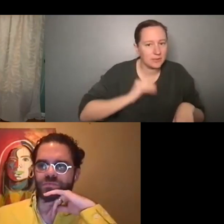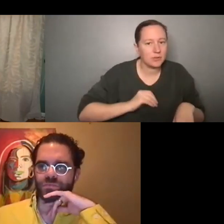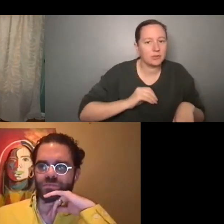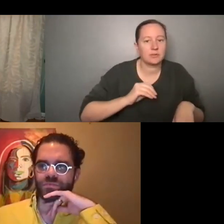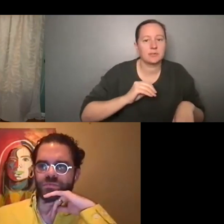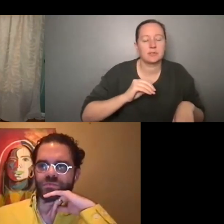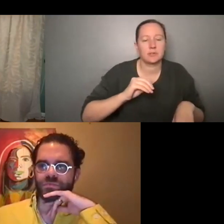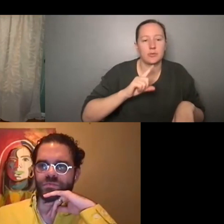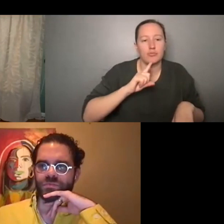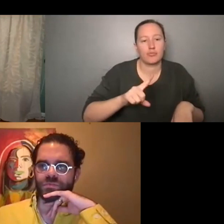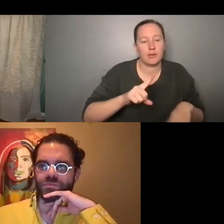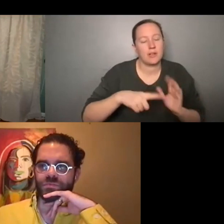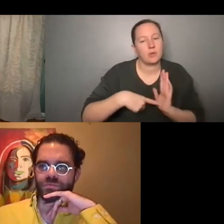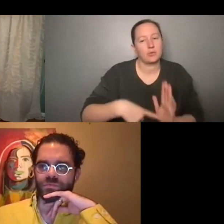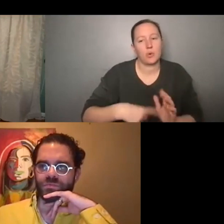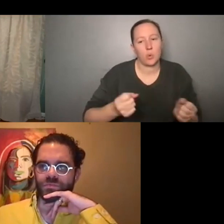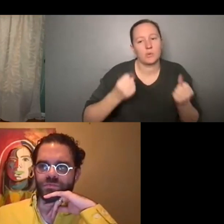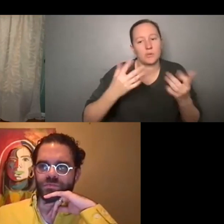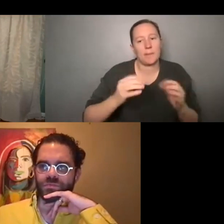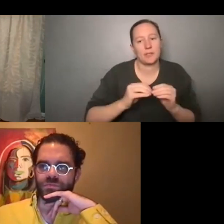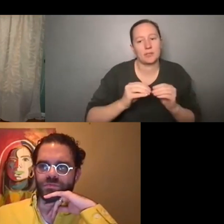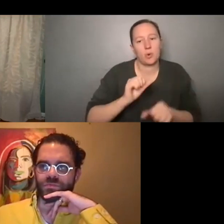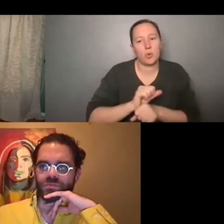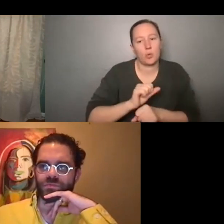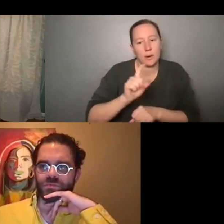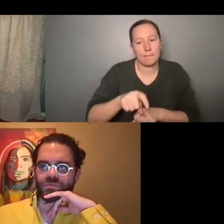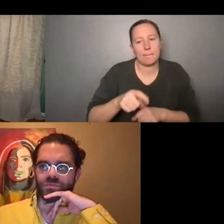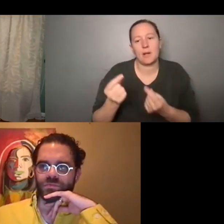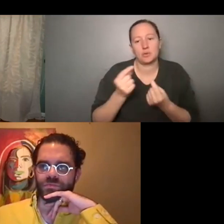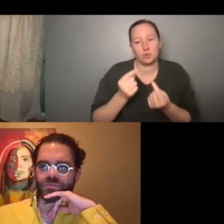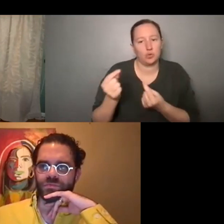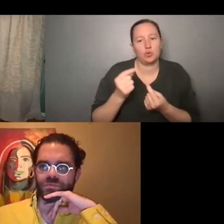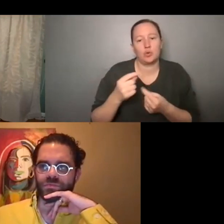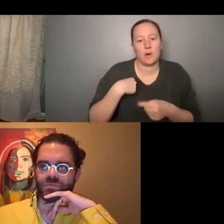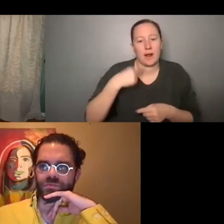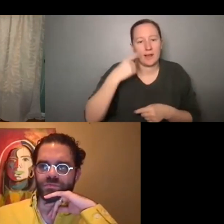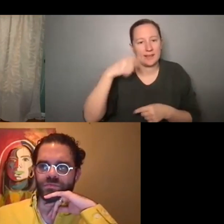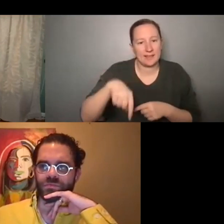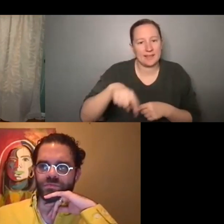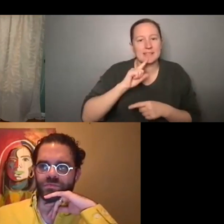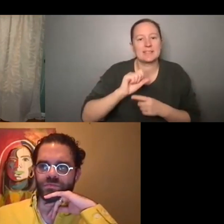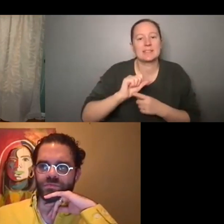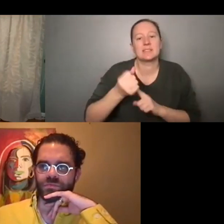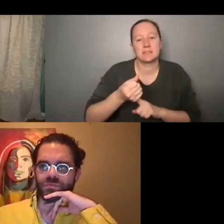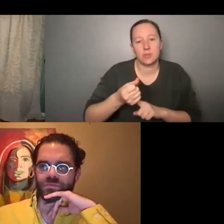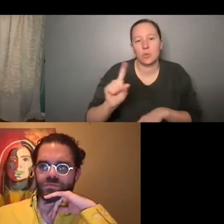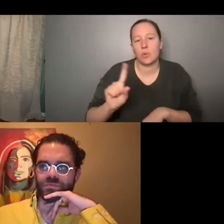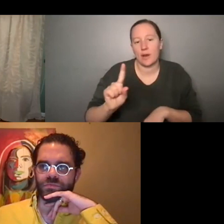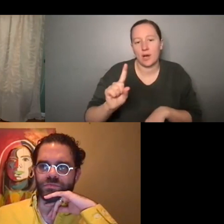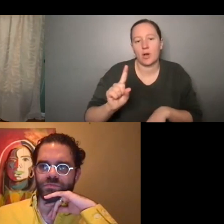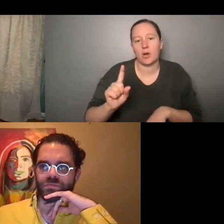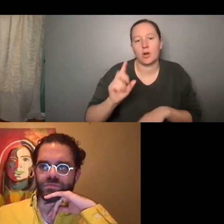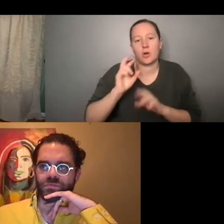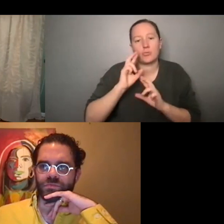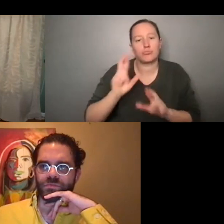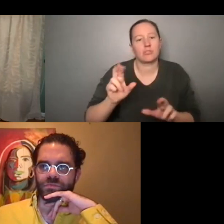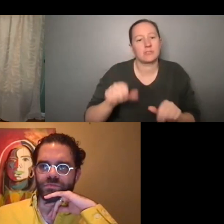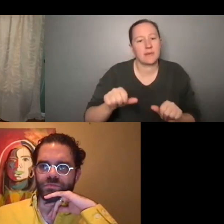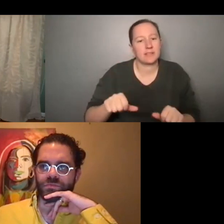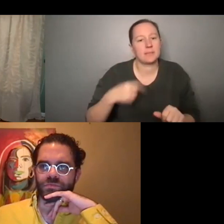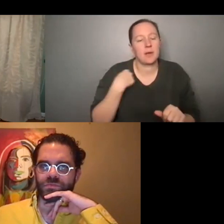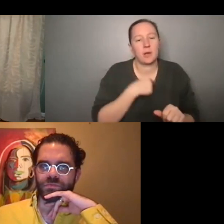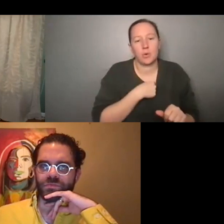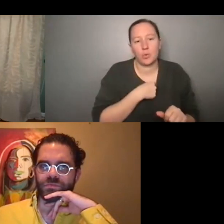just speaks to how much more work does need to be done. Um, and I think this is a situation where, you know, respectability, we,